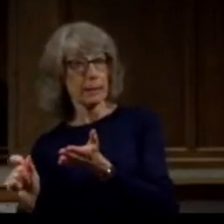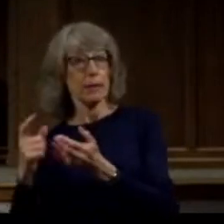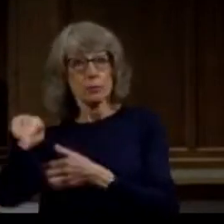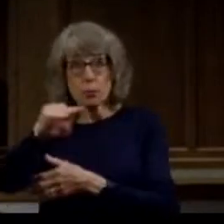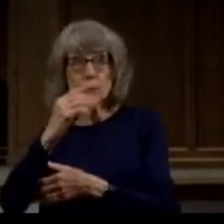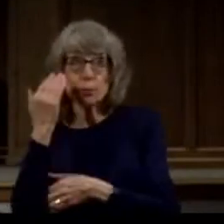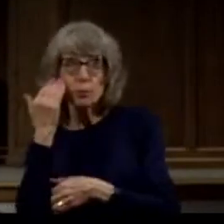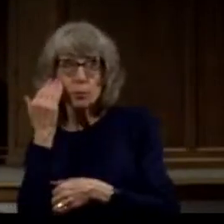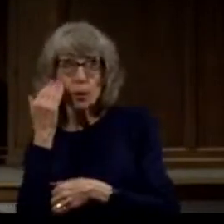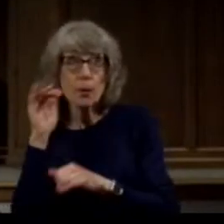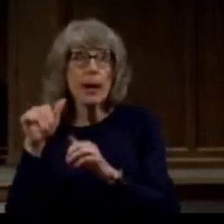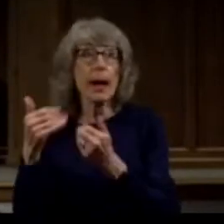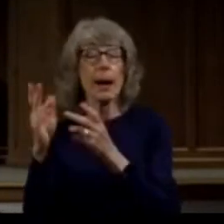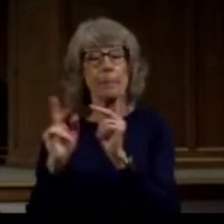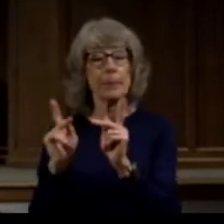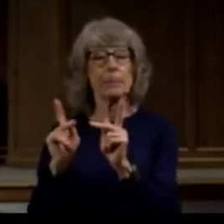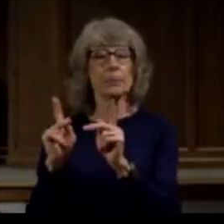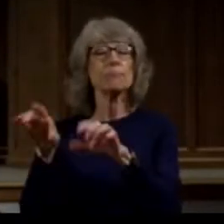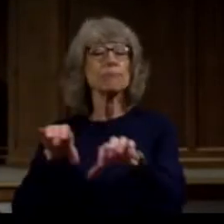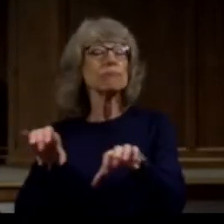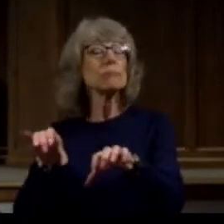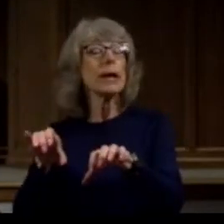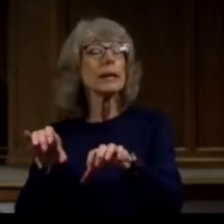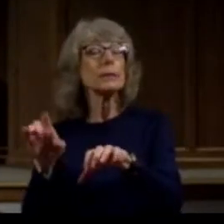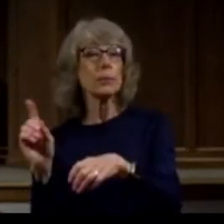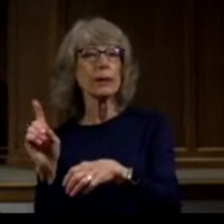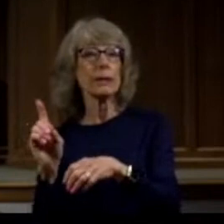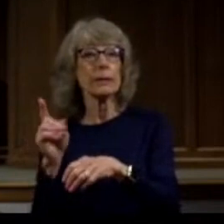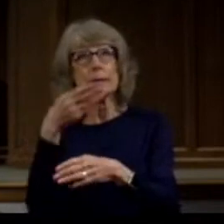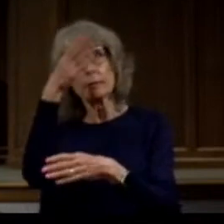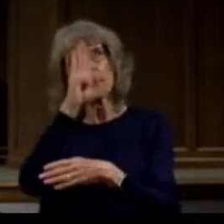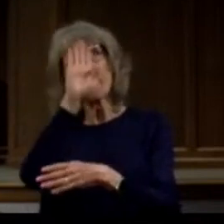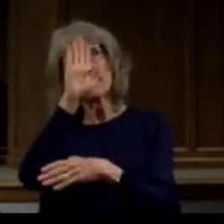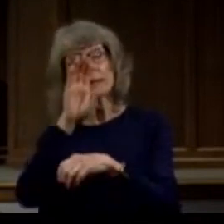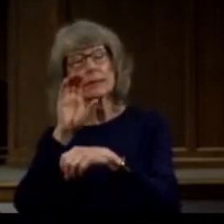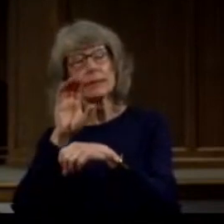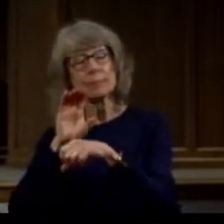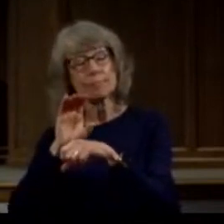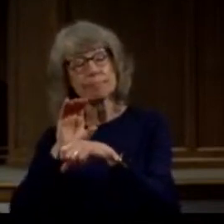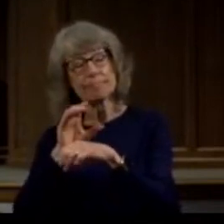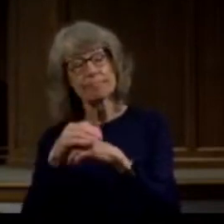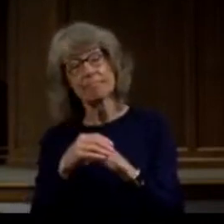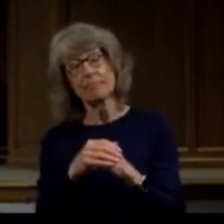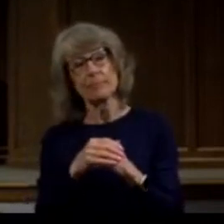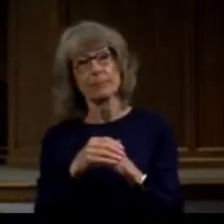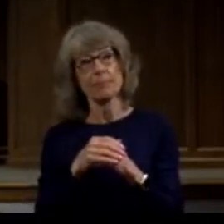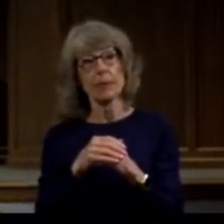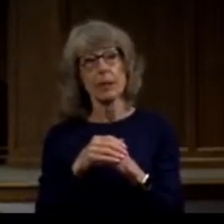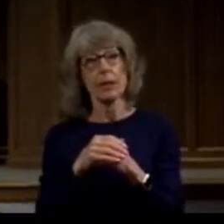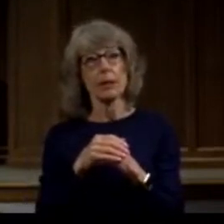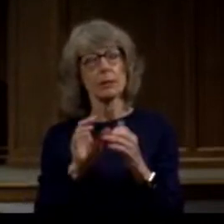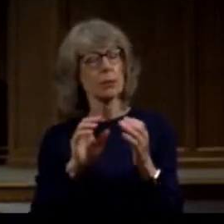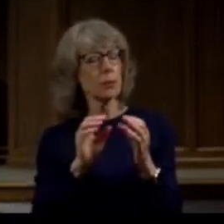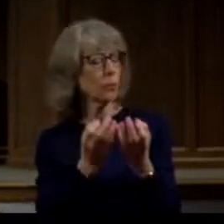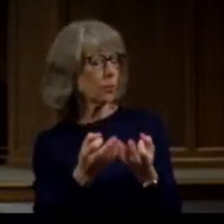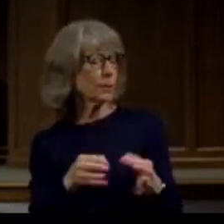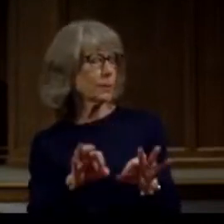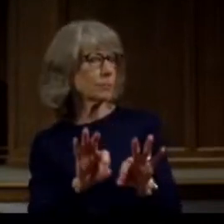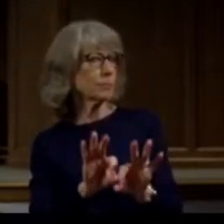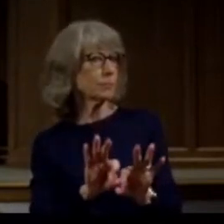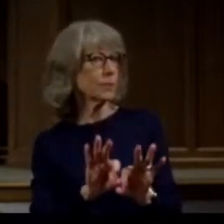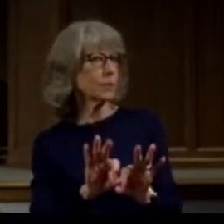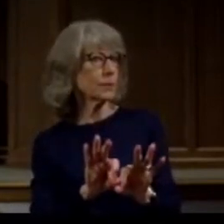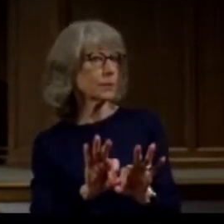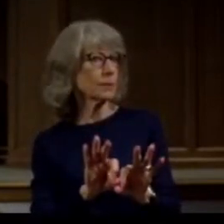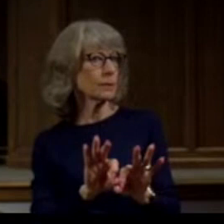in God's household now look at the key idea the key of this moment which is embedded in this larger book this letter to